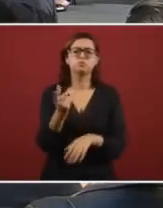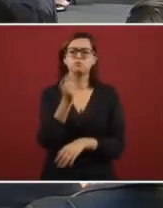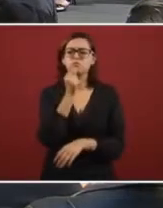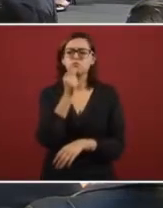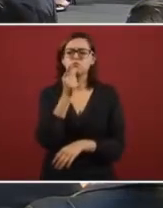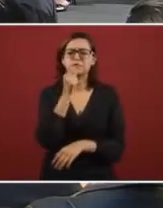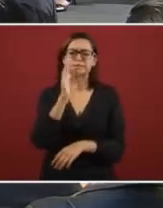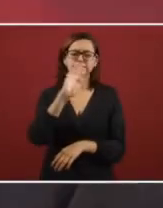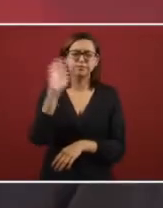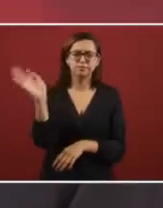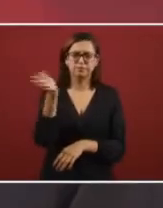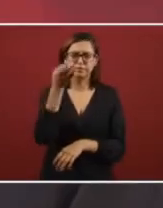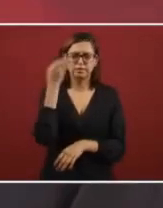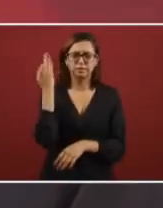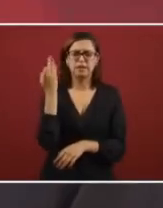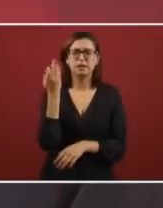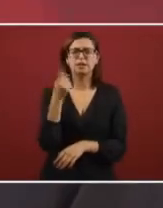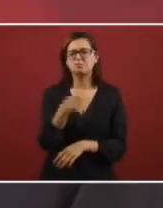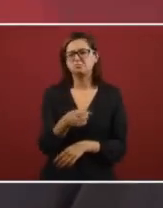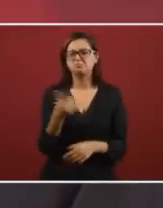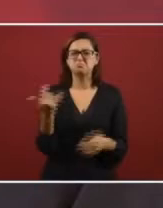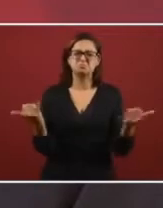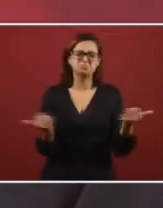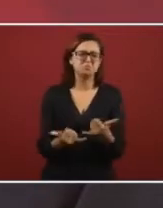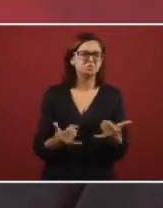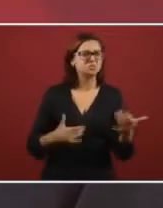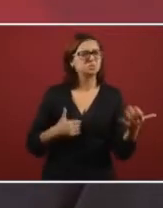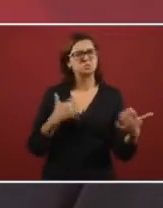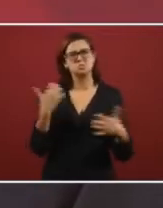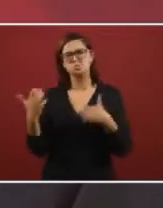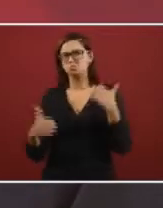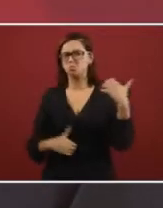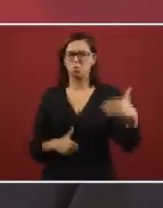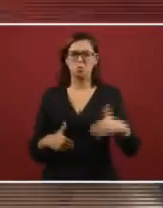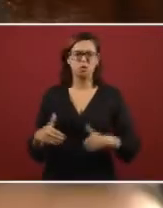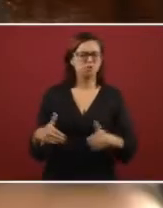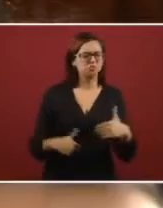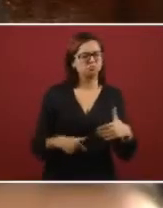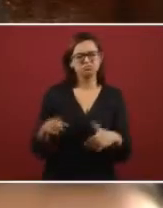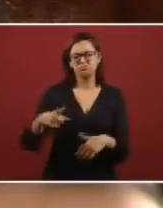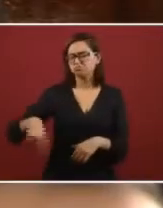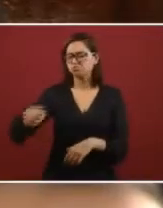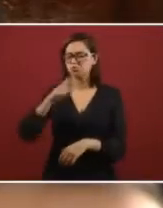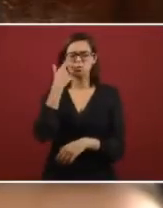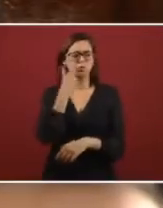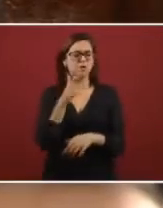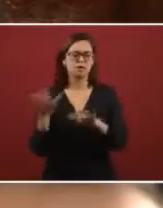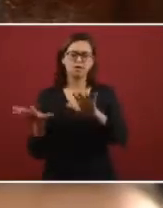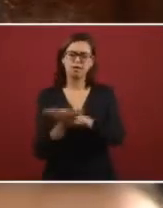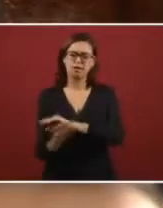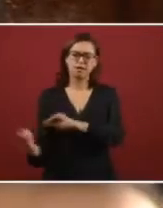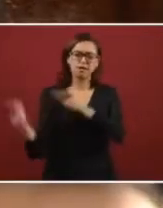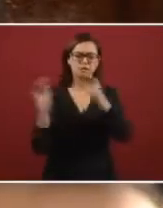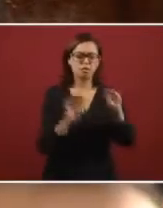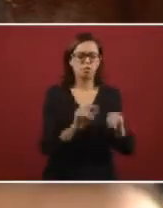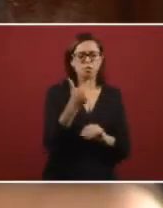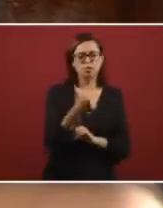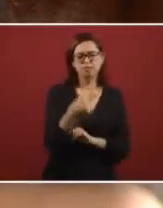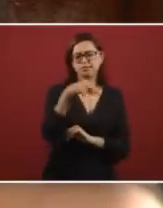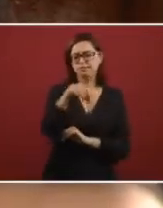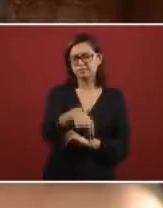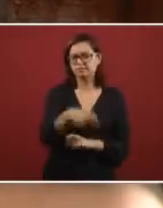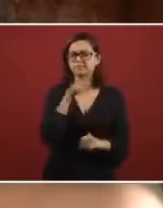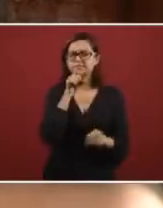regarding the federal police that are still not happy because they don't want to be part of the National Guard?